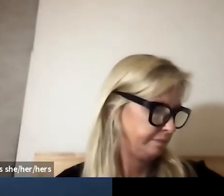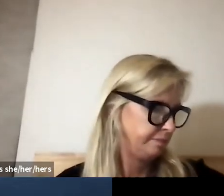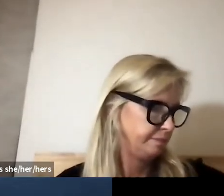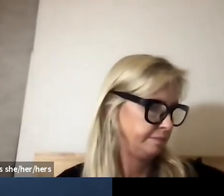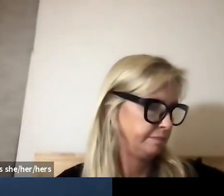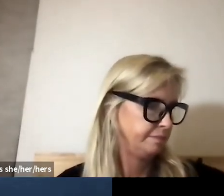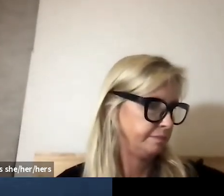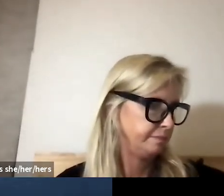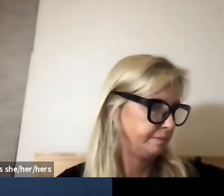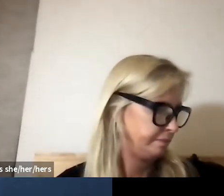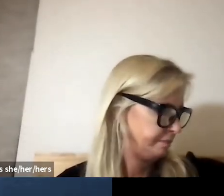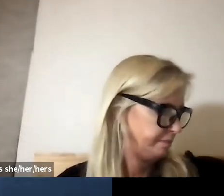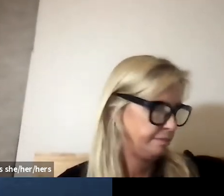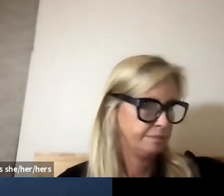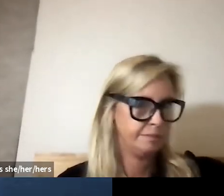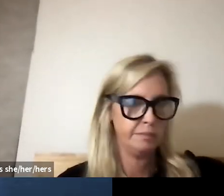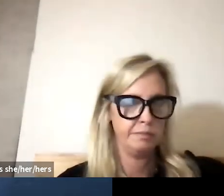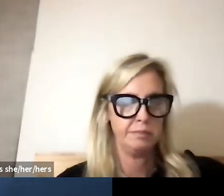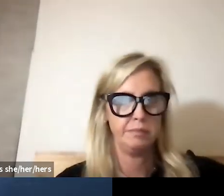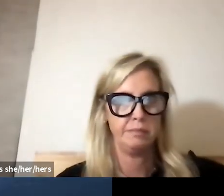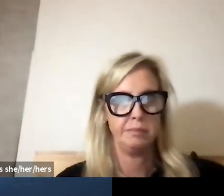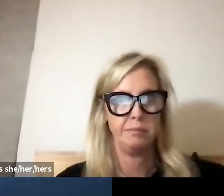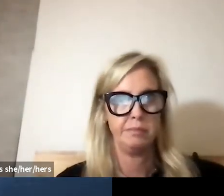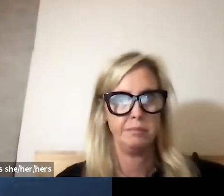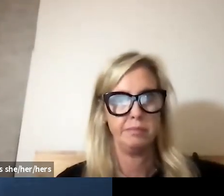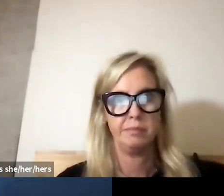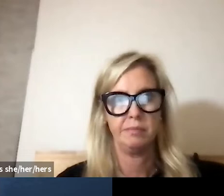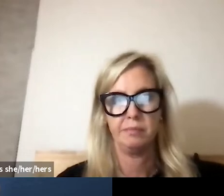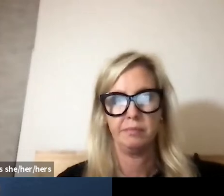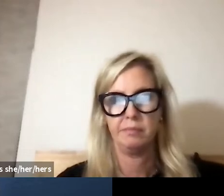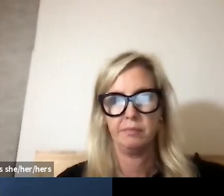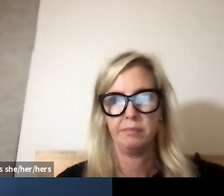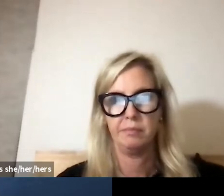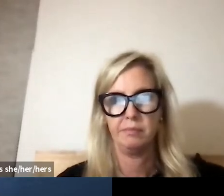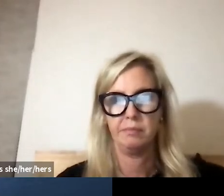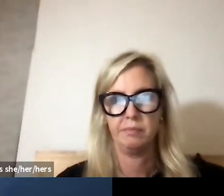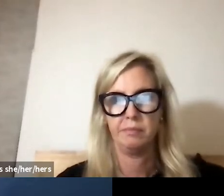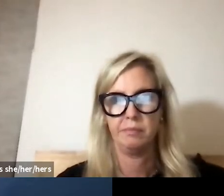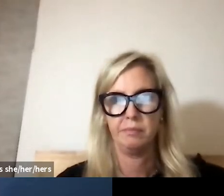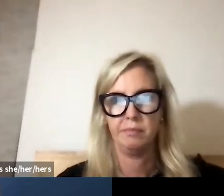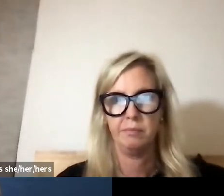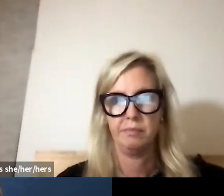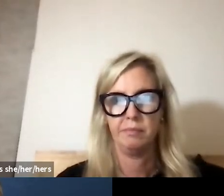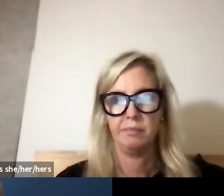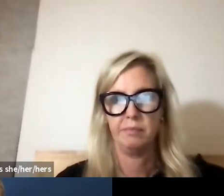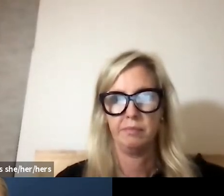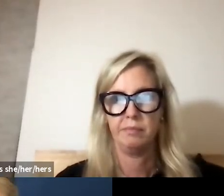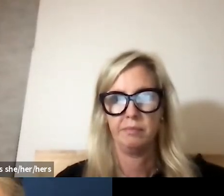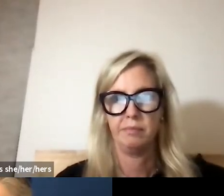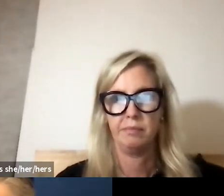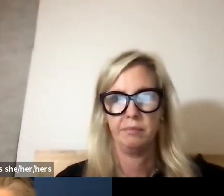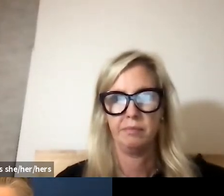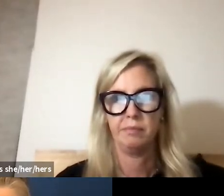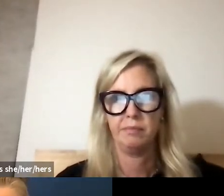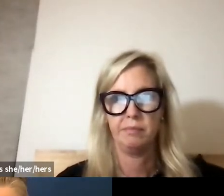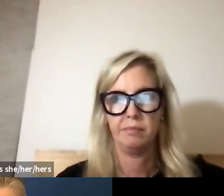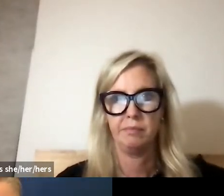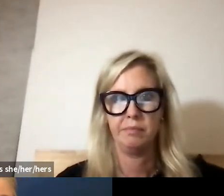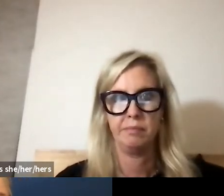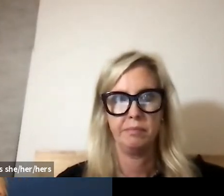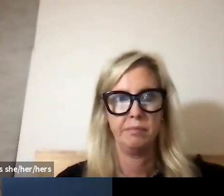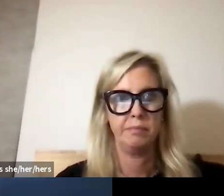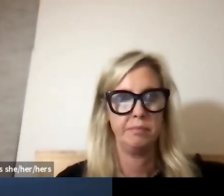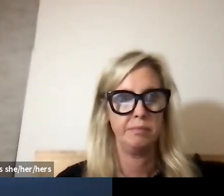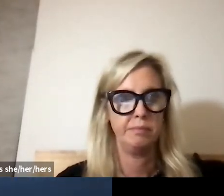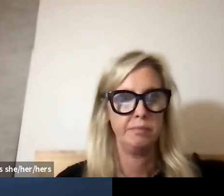reviewed it with their elac and also received recommendation as well as the school site council voting and approving